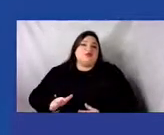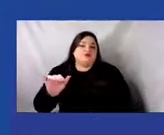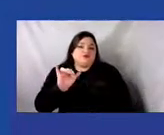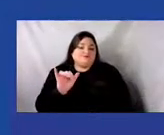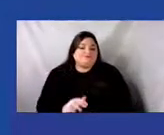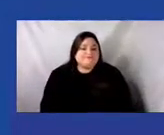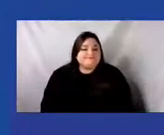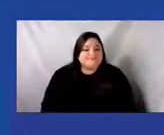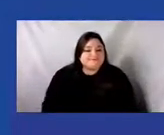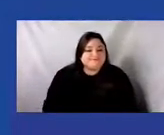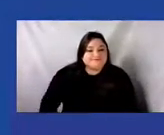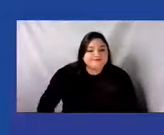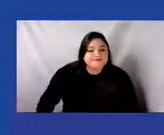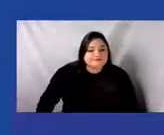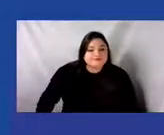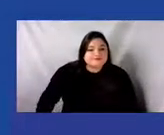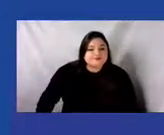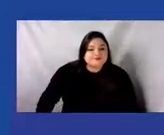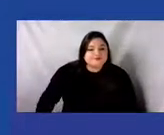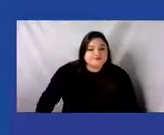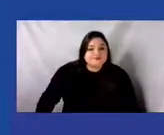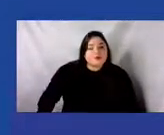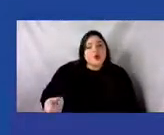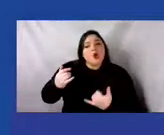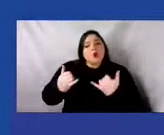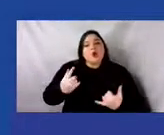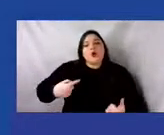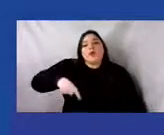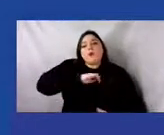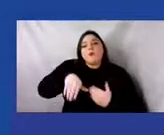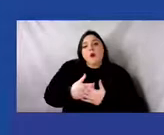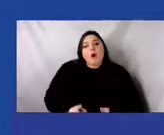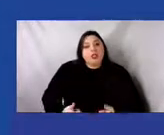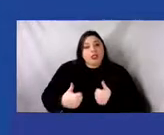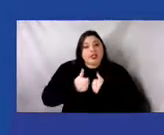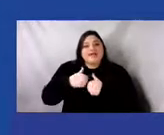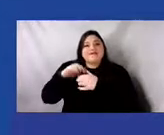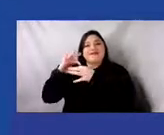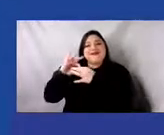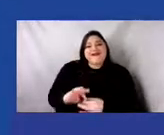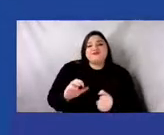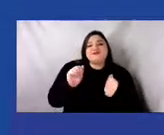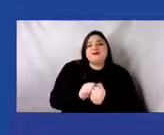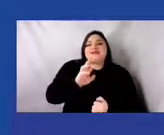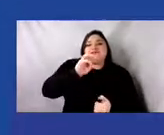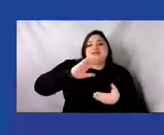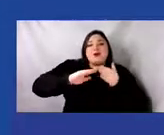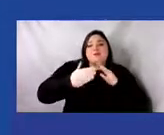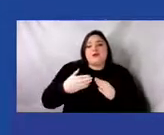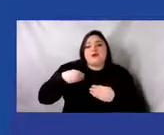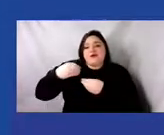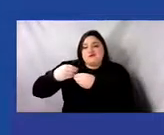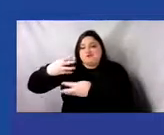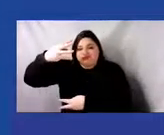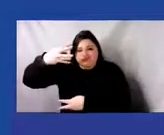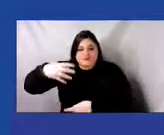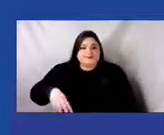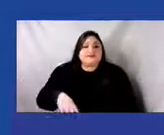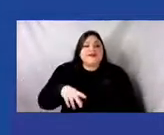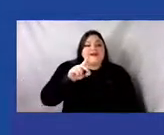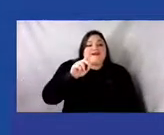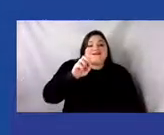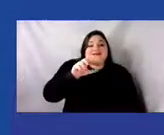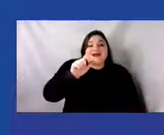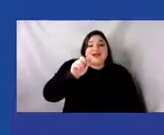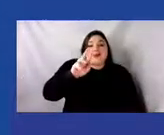Currently, we all exist in connection to these six communities that you'll see here. The Delaware tribe of